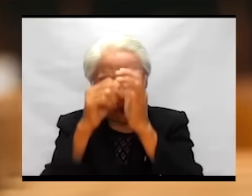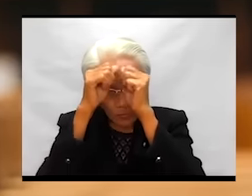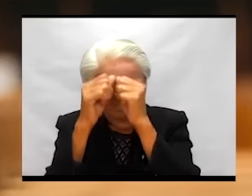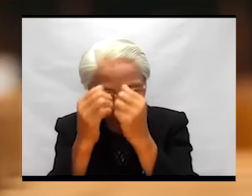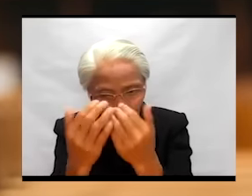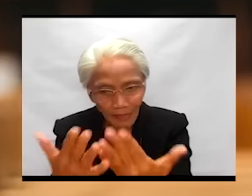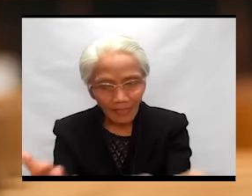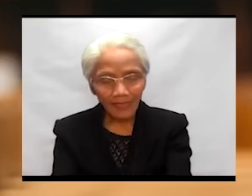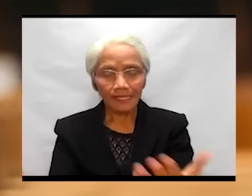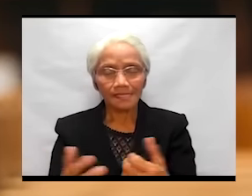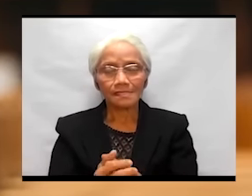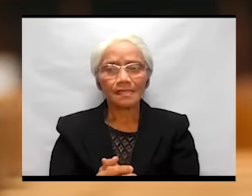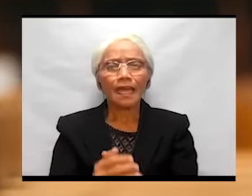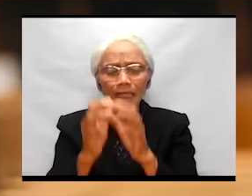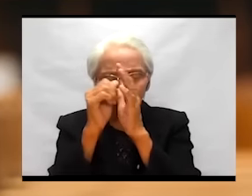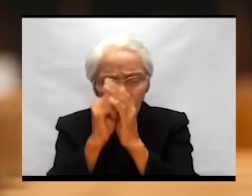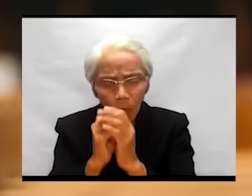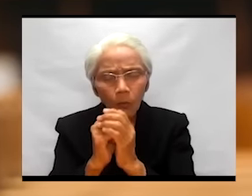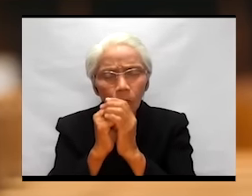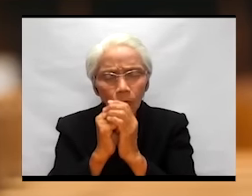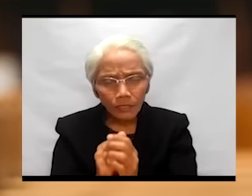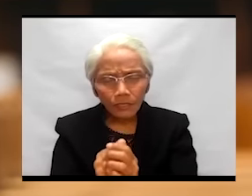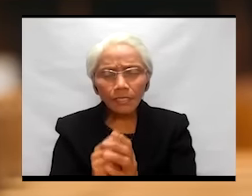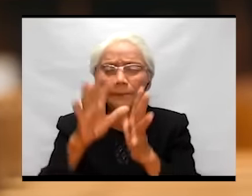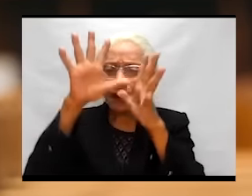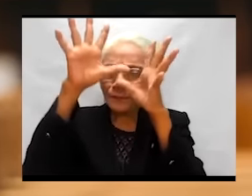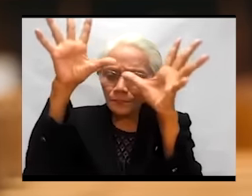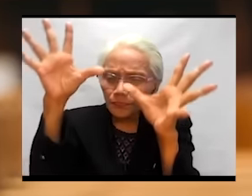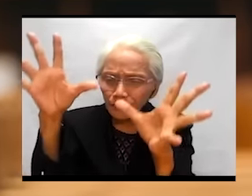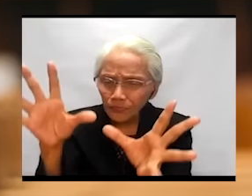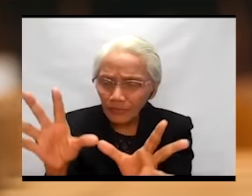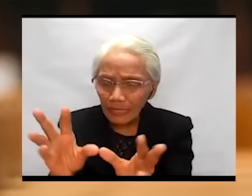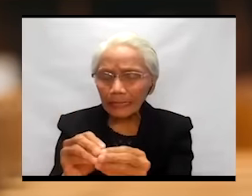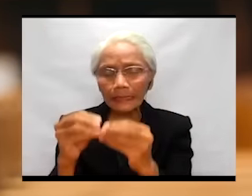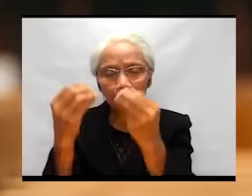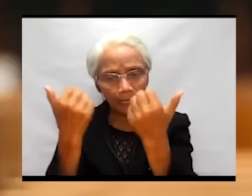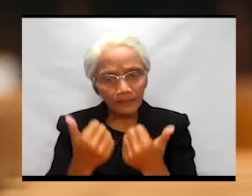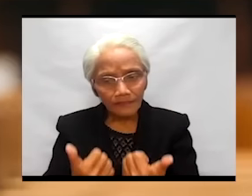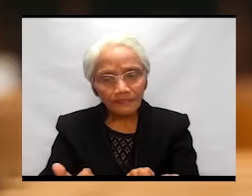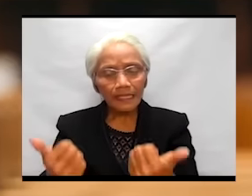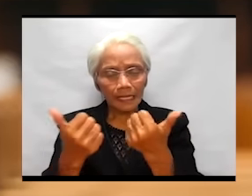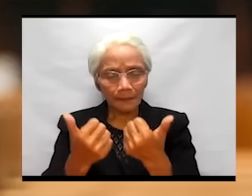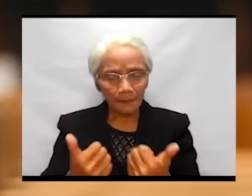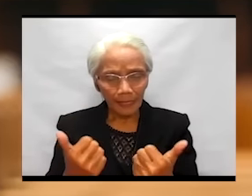obedience, the worship of total availability,